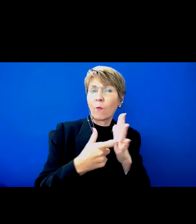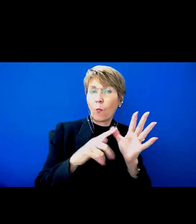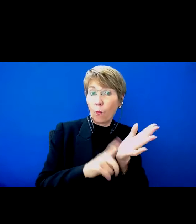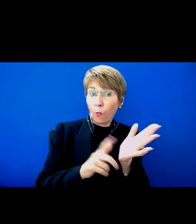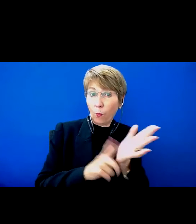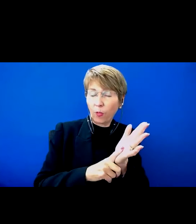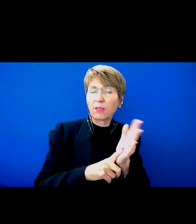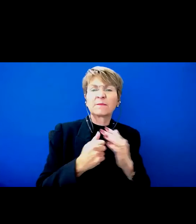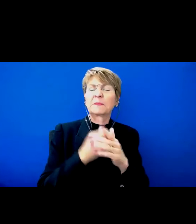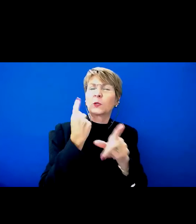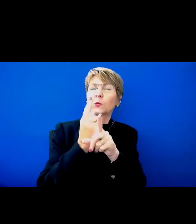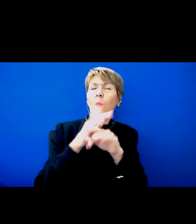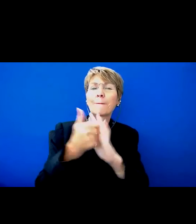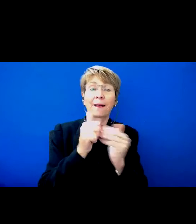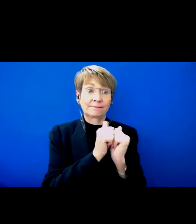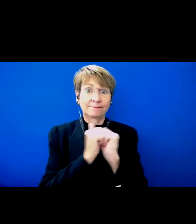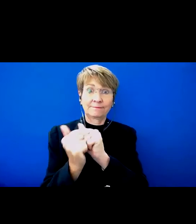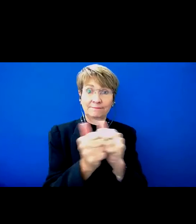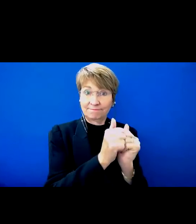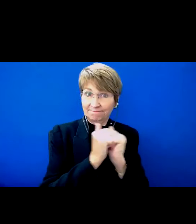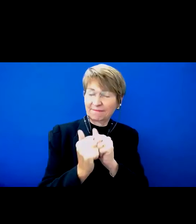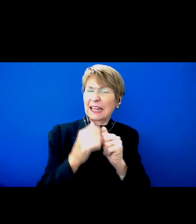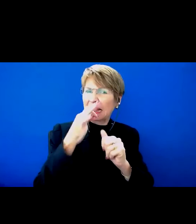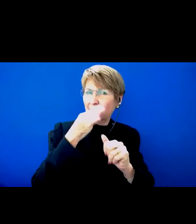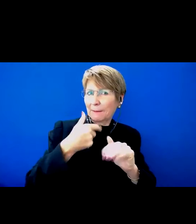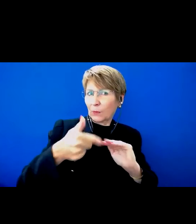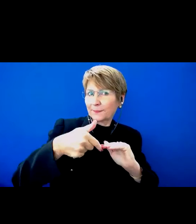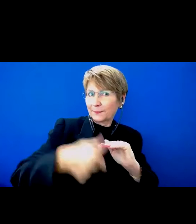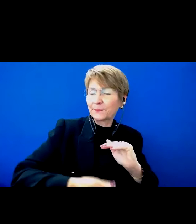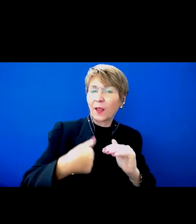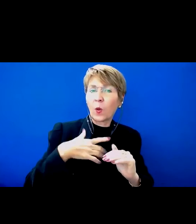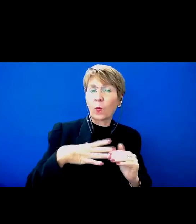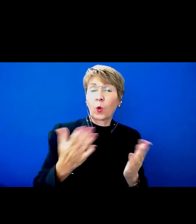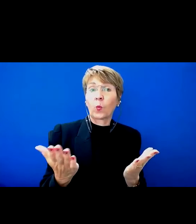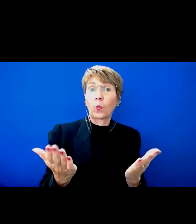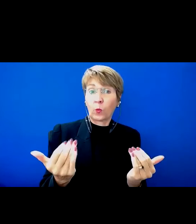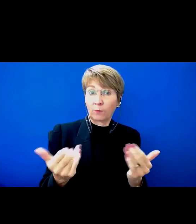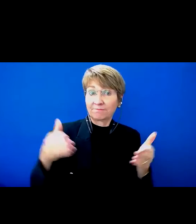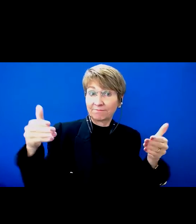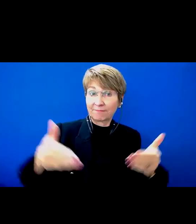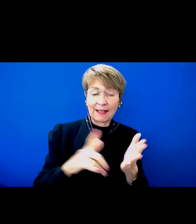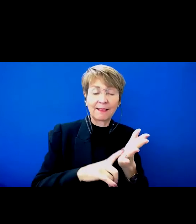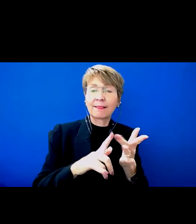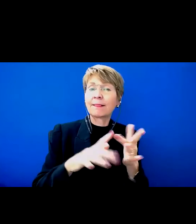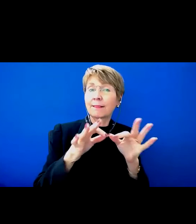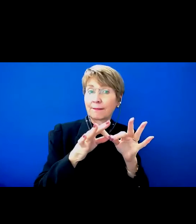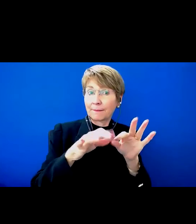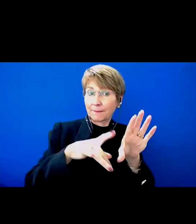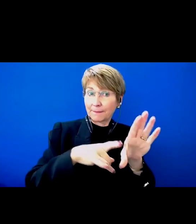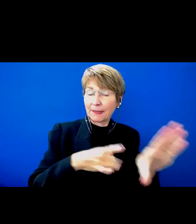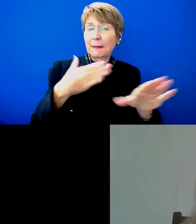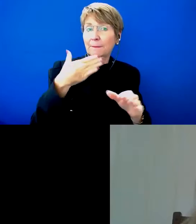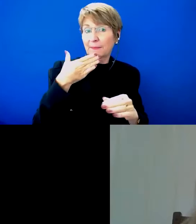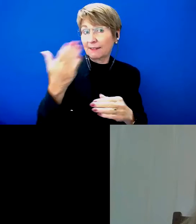on that theme of collaboration in a little bit more detail. And to do that, I'd like to welcome Libby Calloway to the virtual stage.